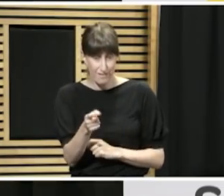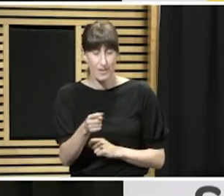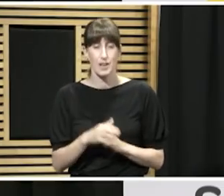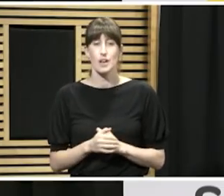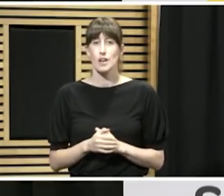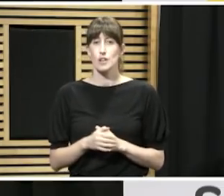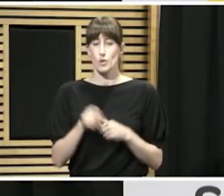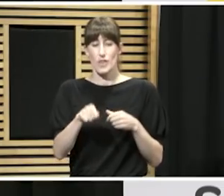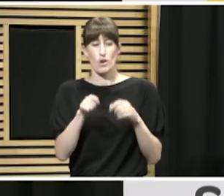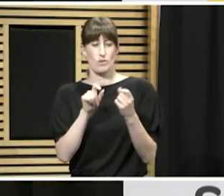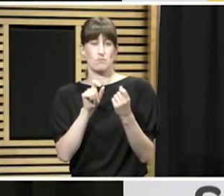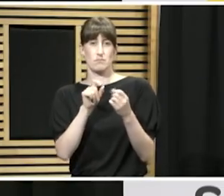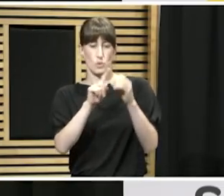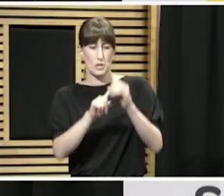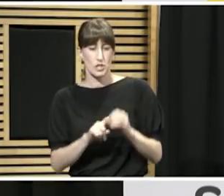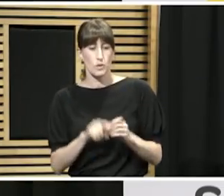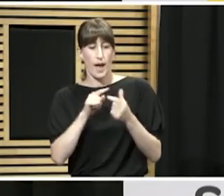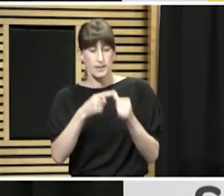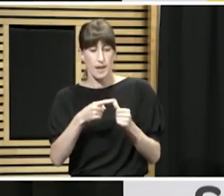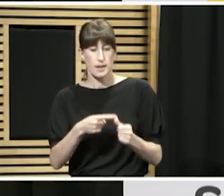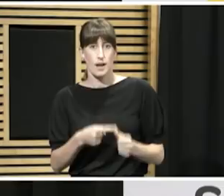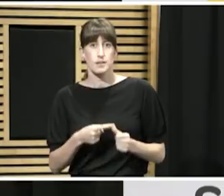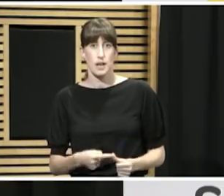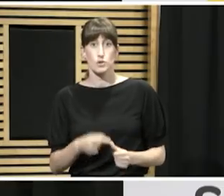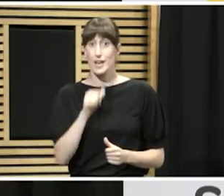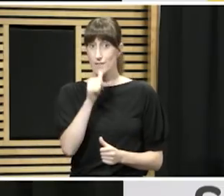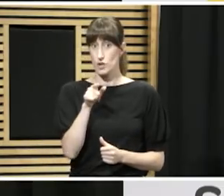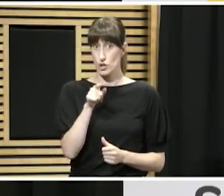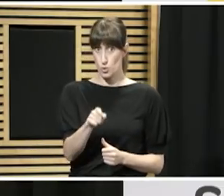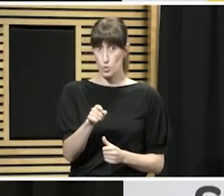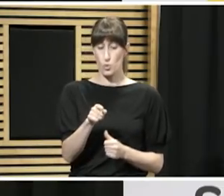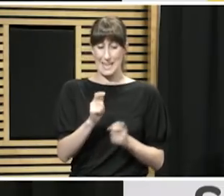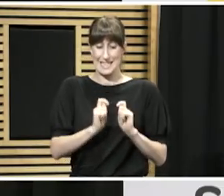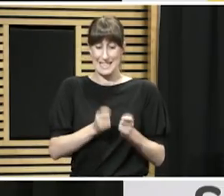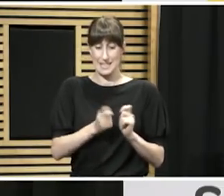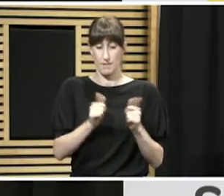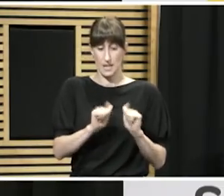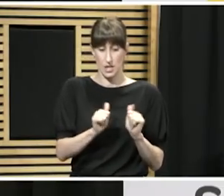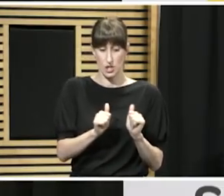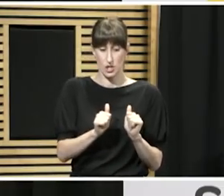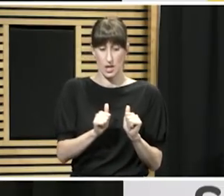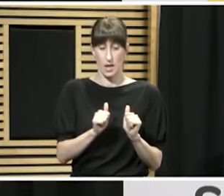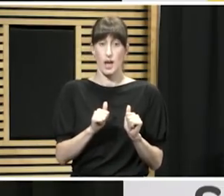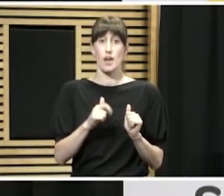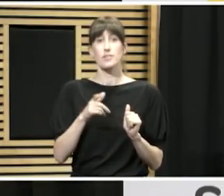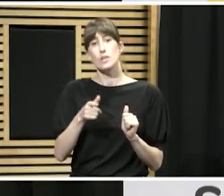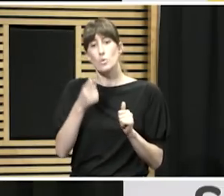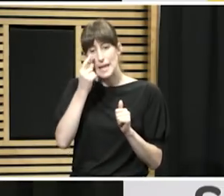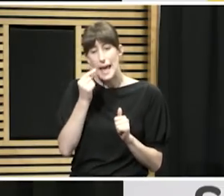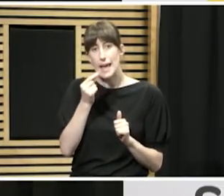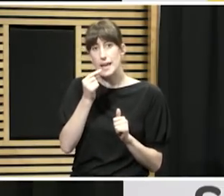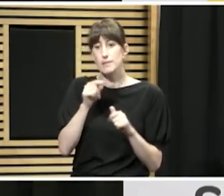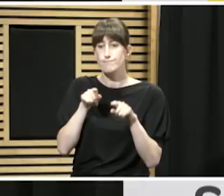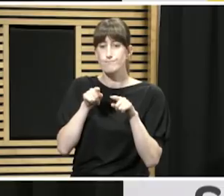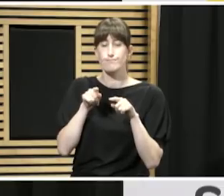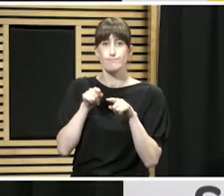our tracking of COVID-19 by registering online on the Flu Tracker survey. The website will be